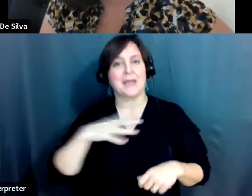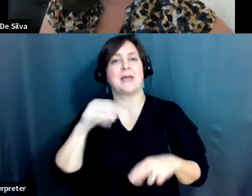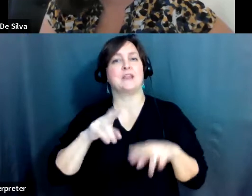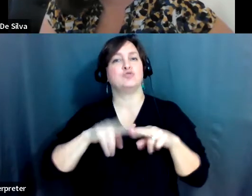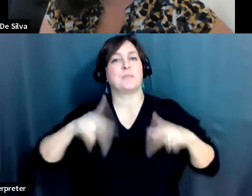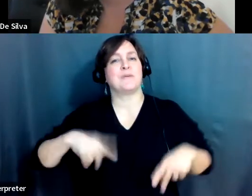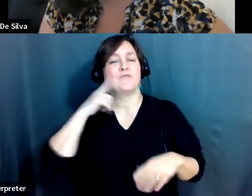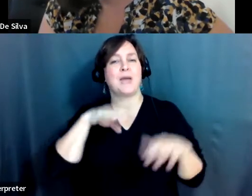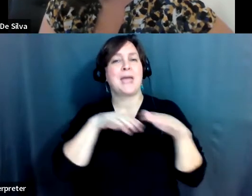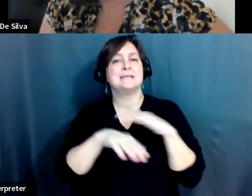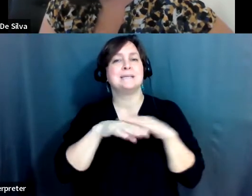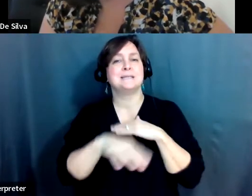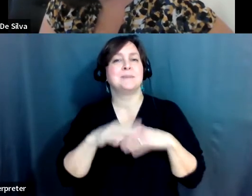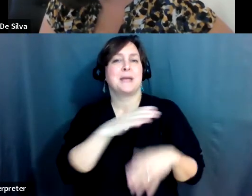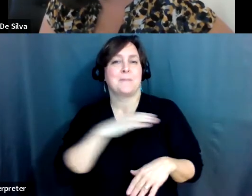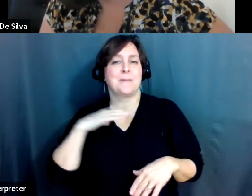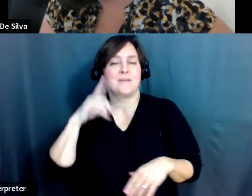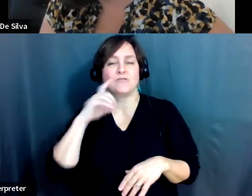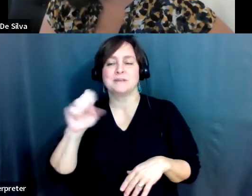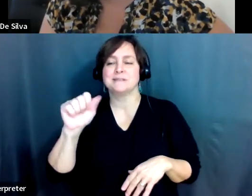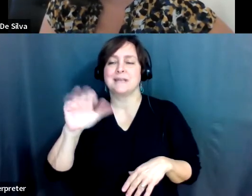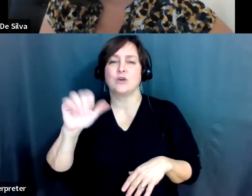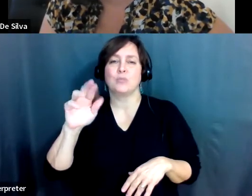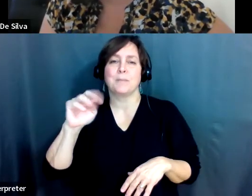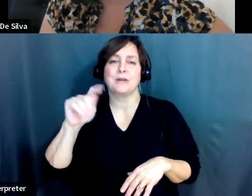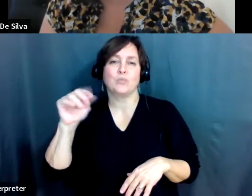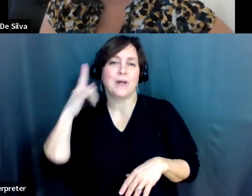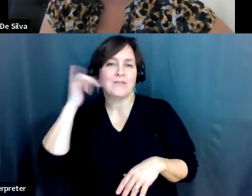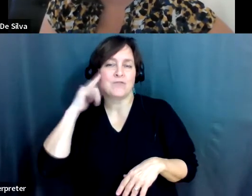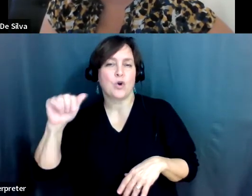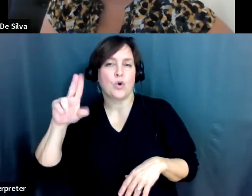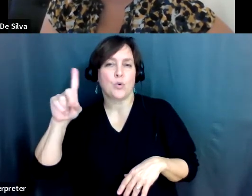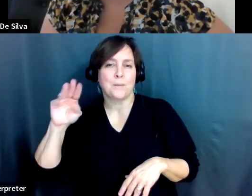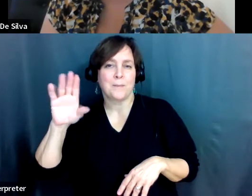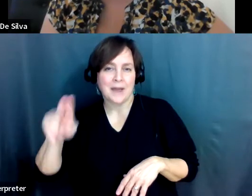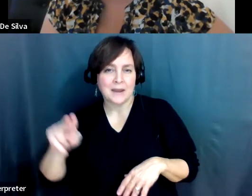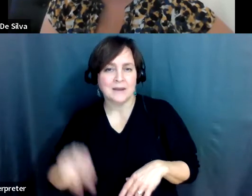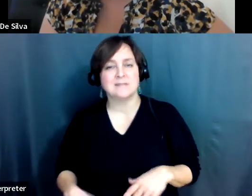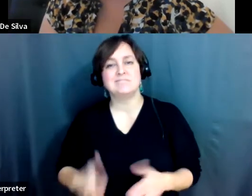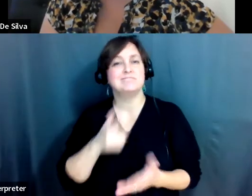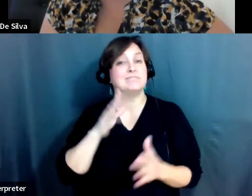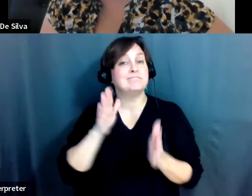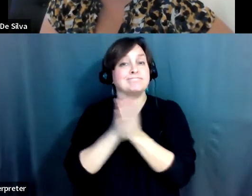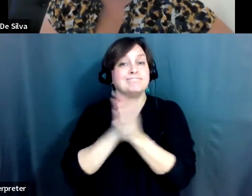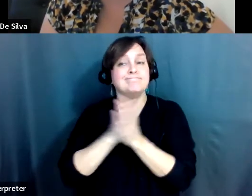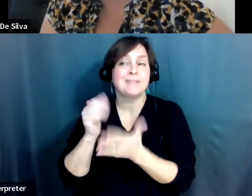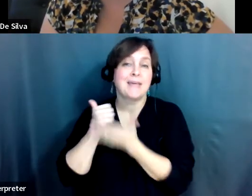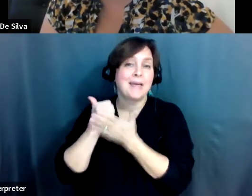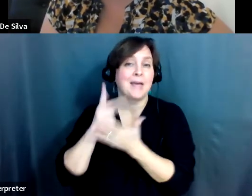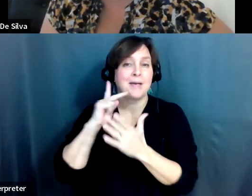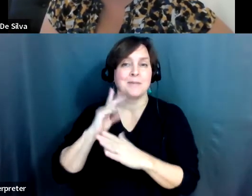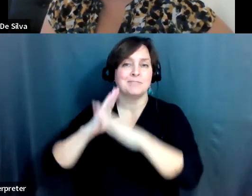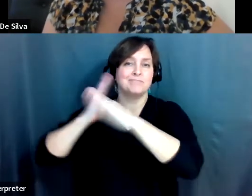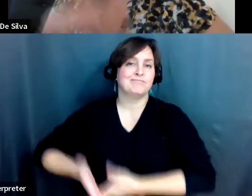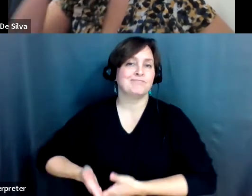Sacramento Audubon, and is passionate about sharing his inventions to help others overcome obstacles. Our co-host, Freya